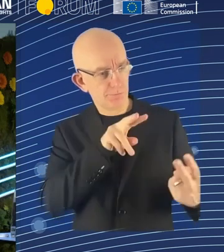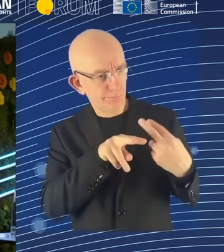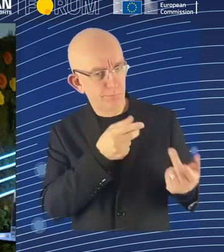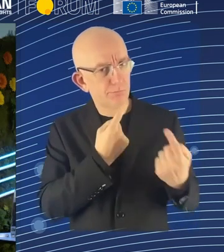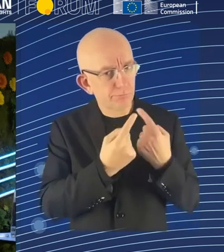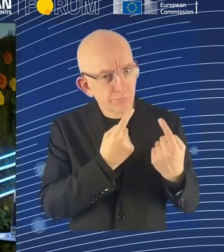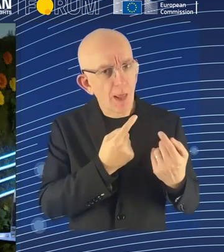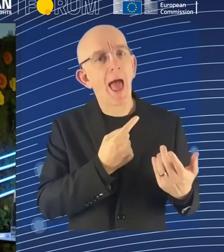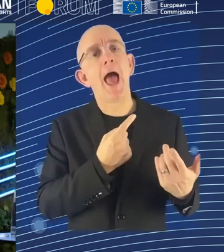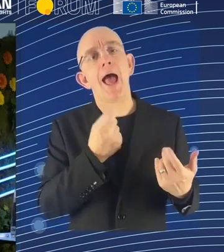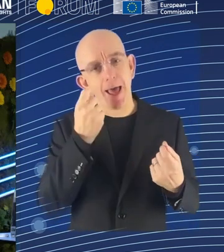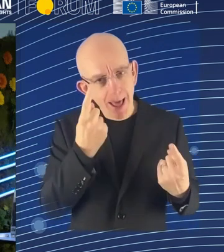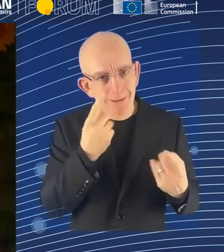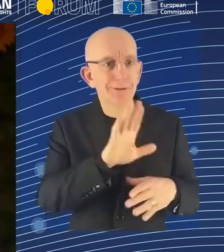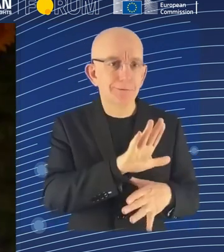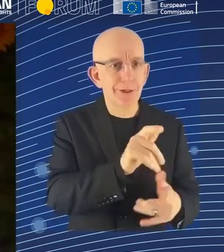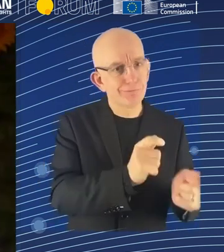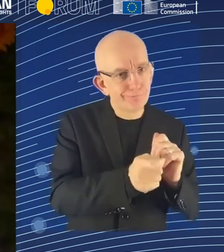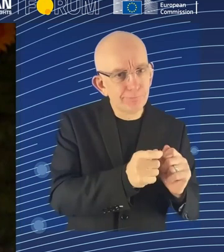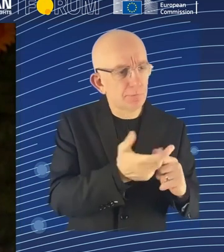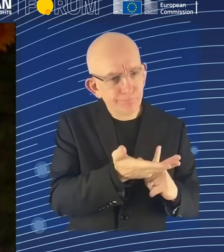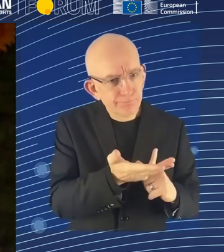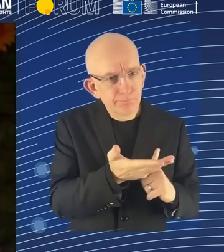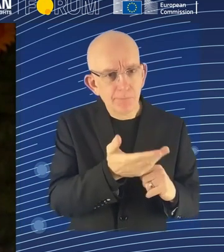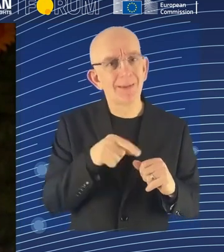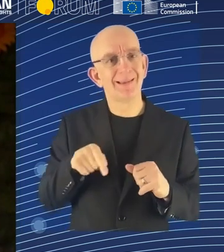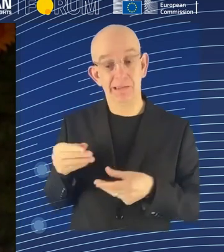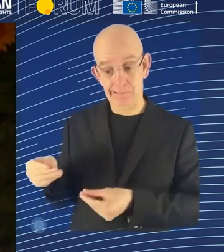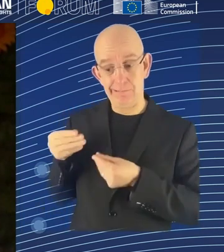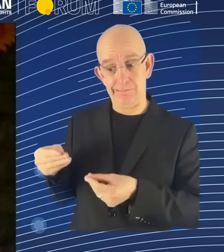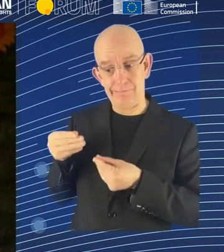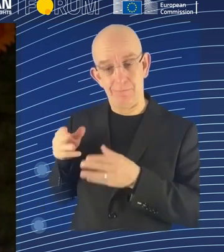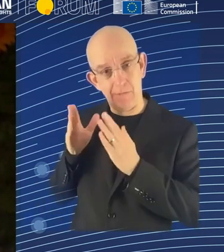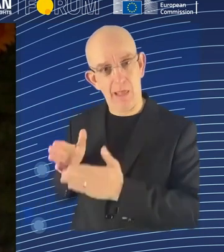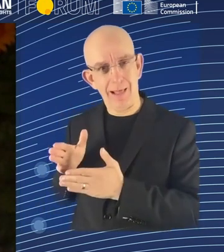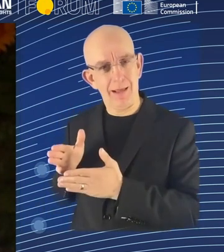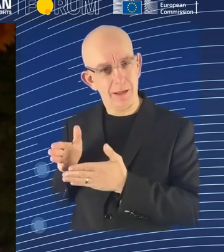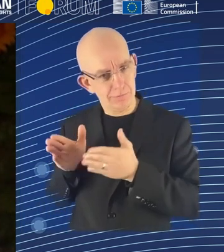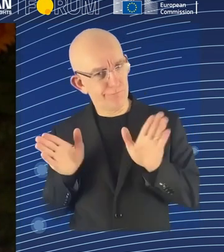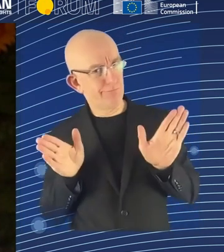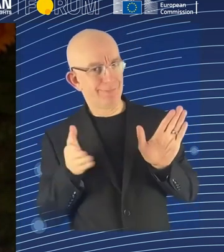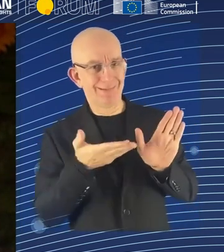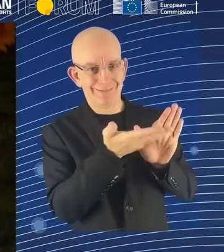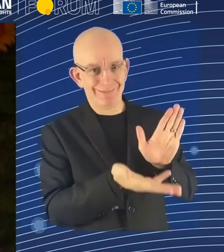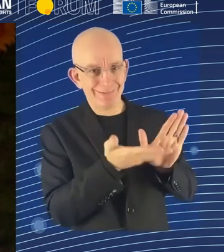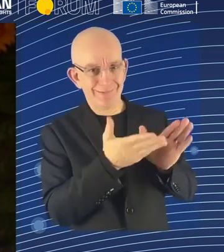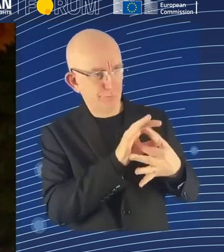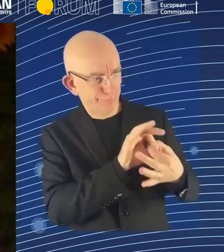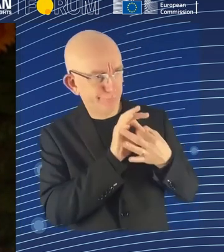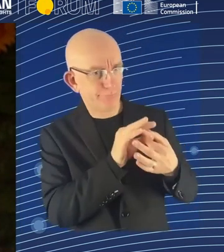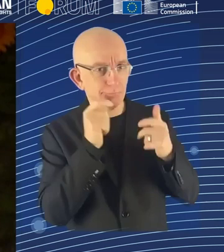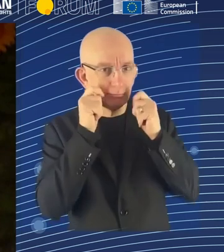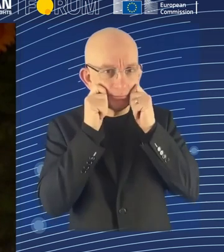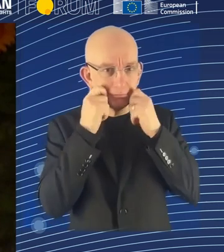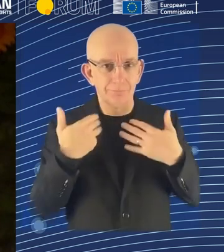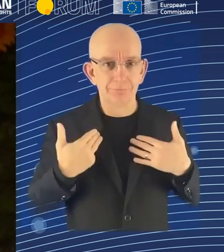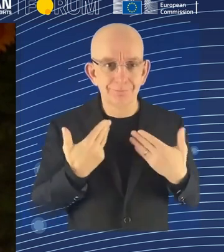working with automated systems to override those systems and not be retaliated against? That's something very hard to figure out how to